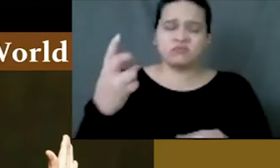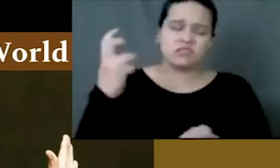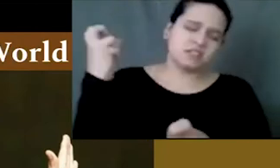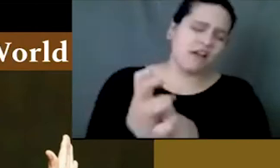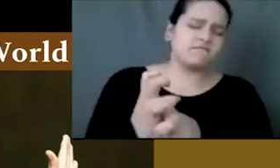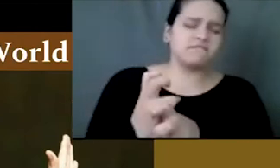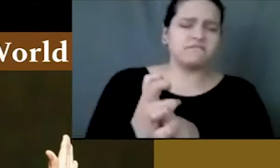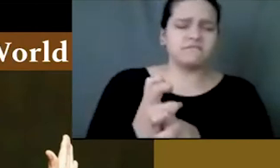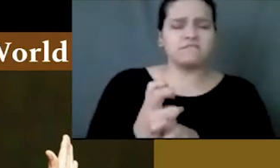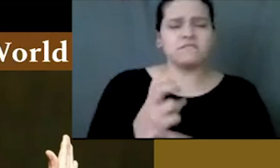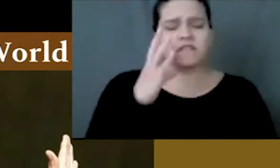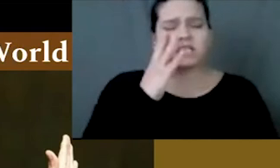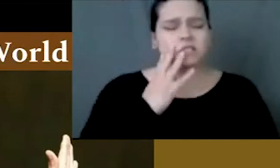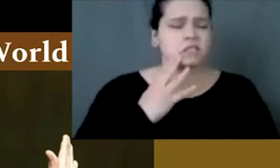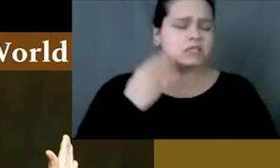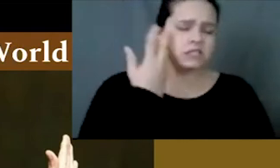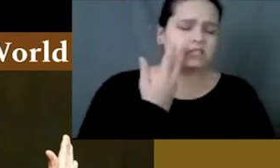it's been a hard journey.